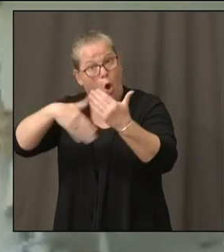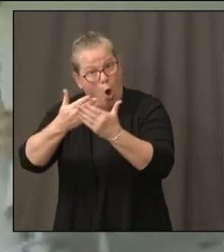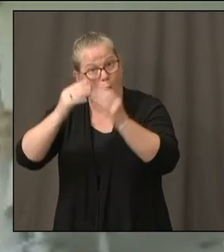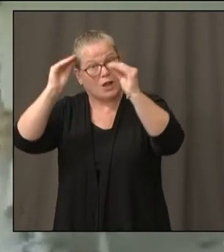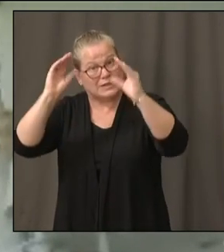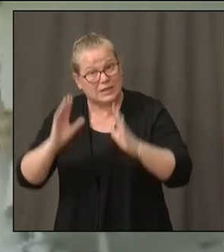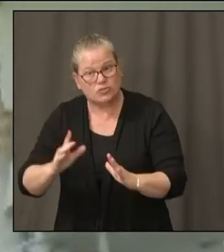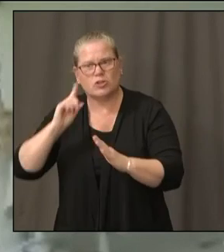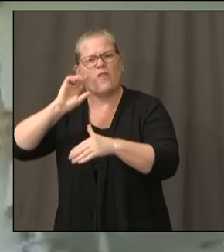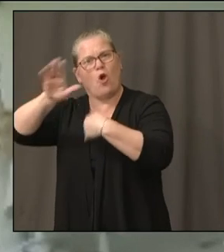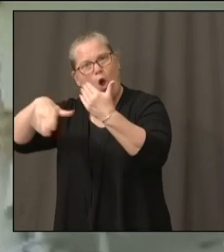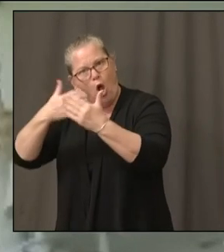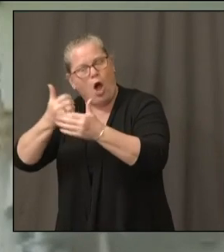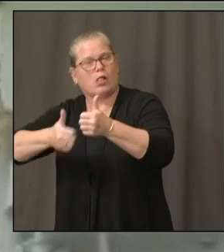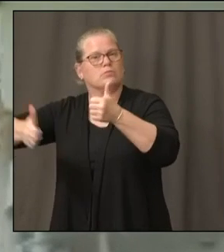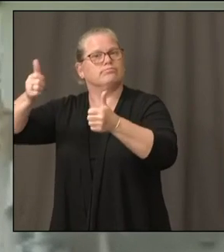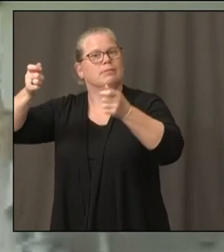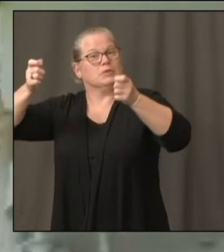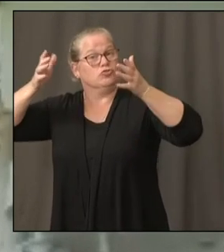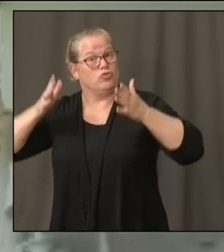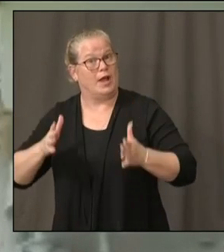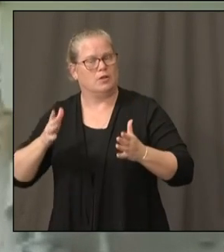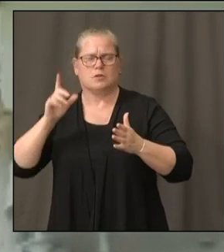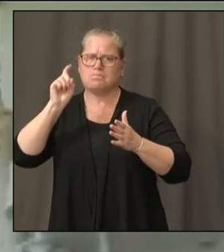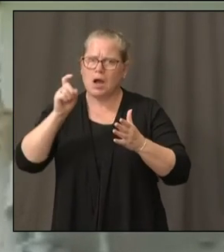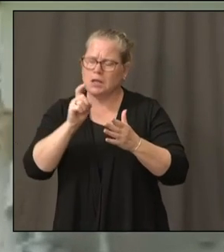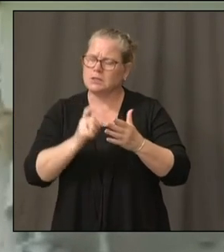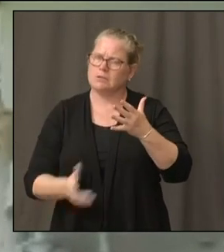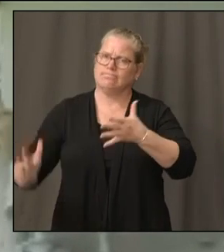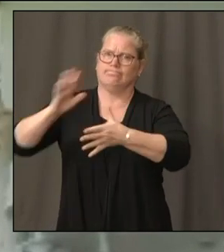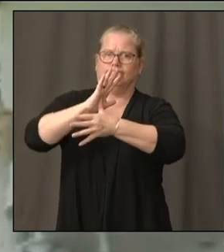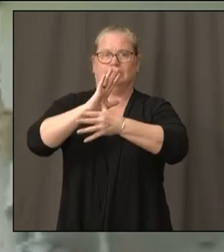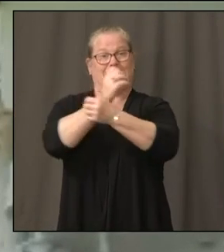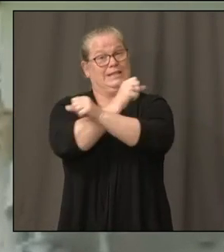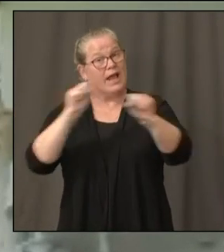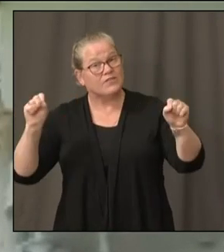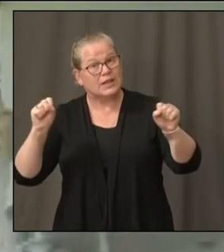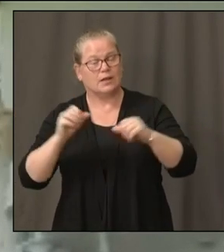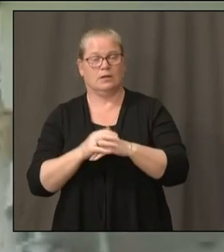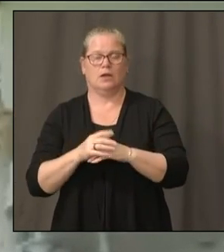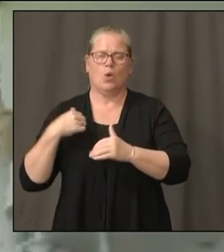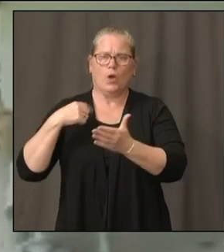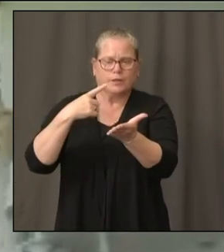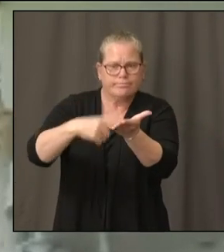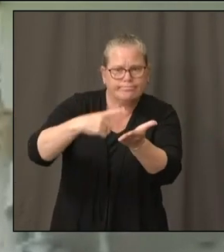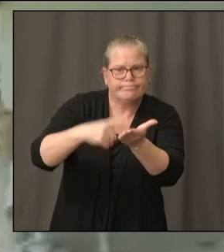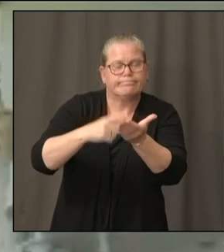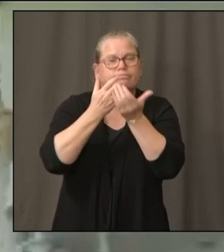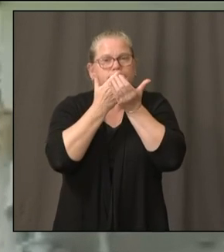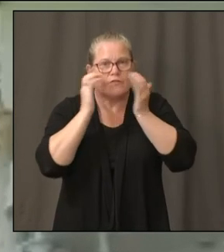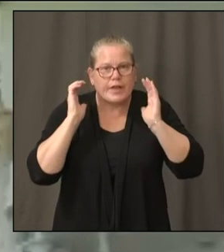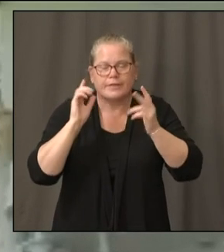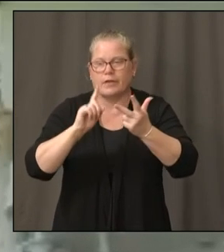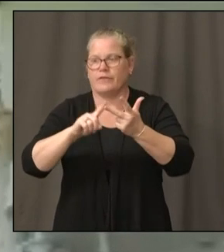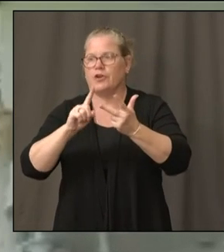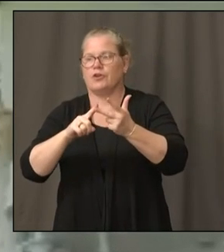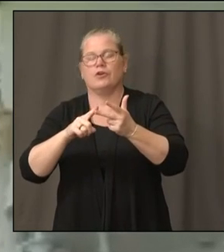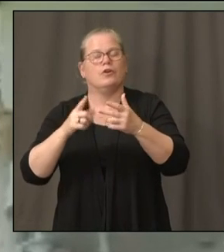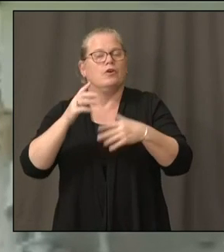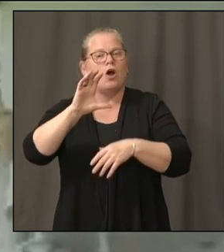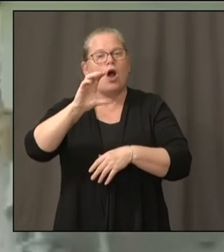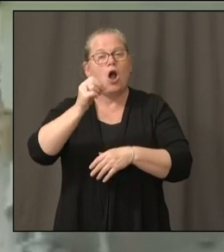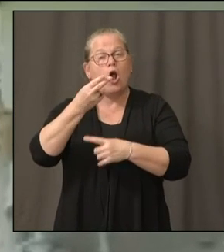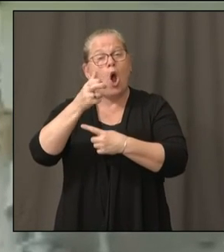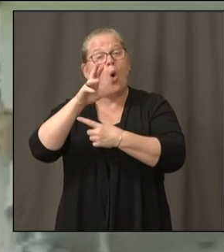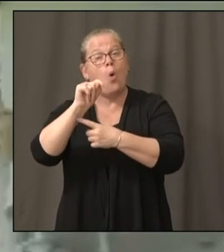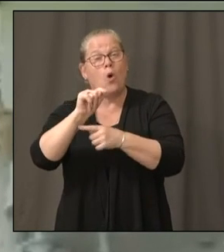We're looking at hand-washing, sanitizing, cohorting, face coverings, and social distancing. No one